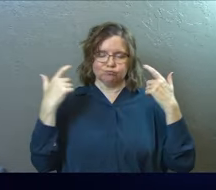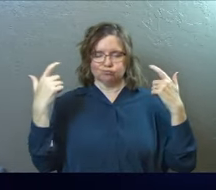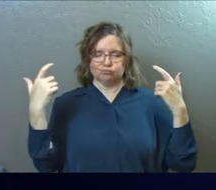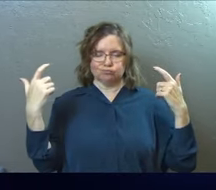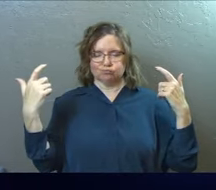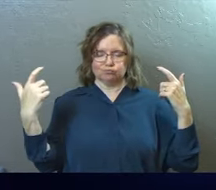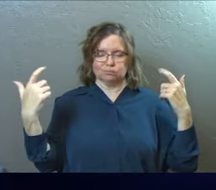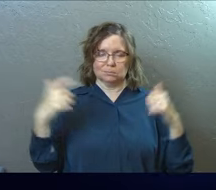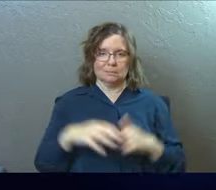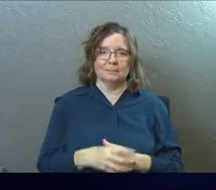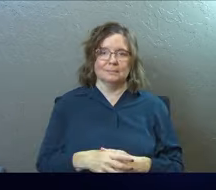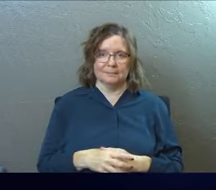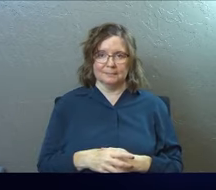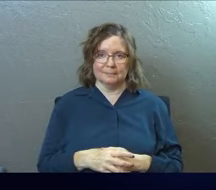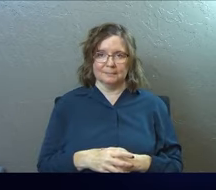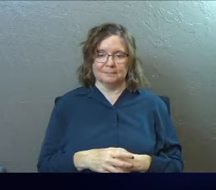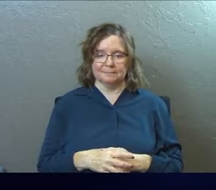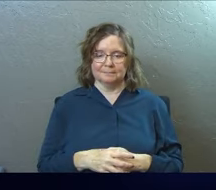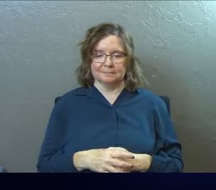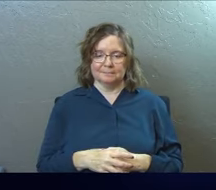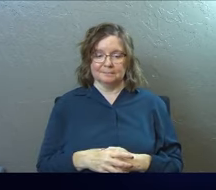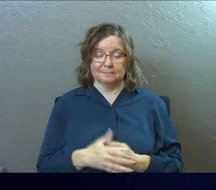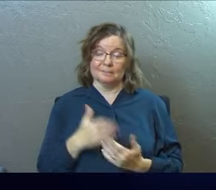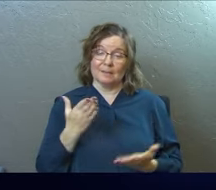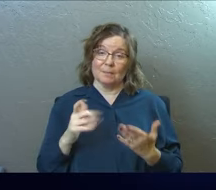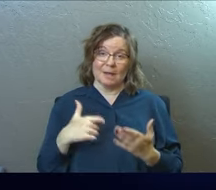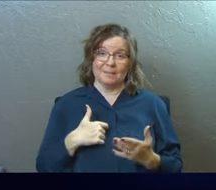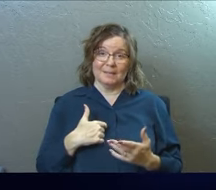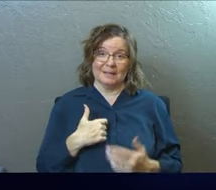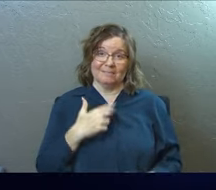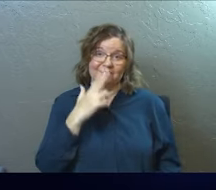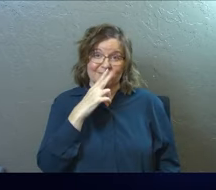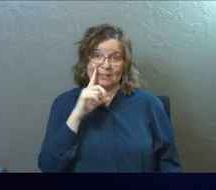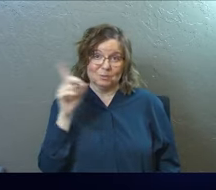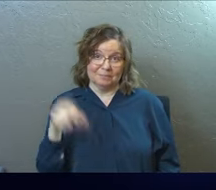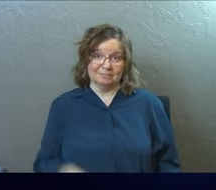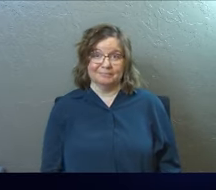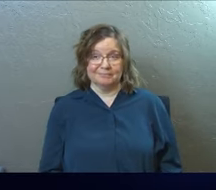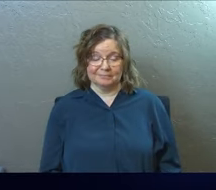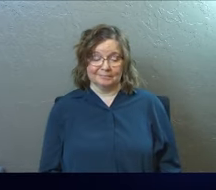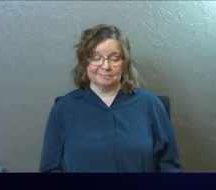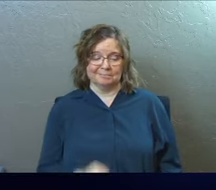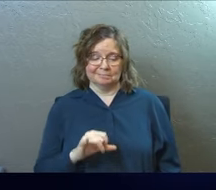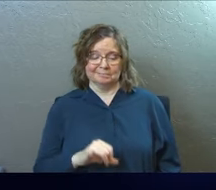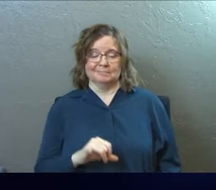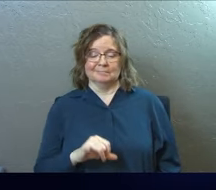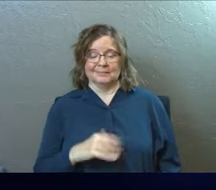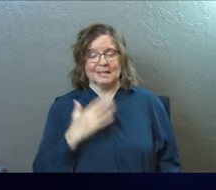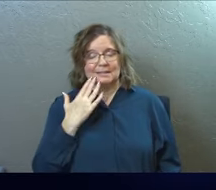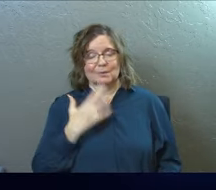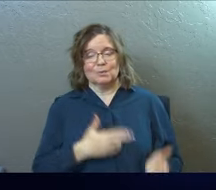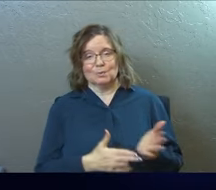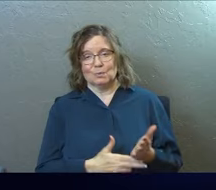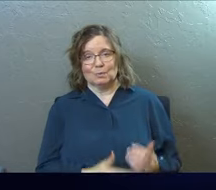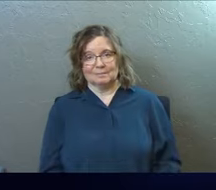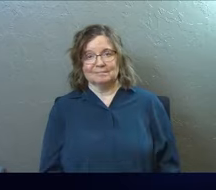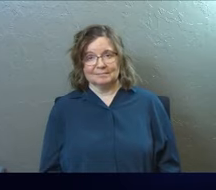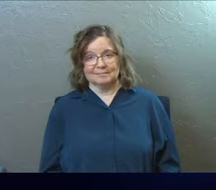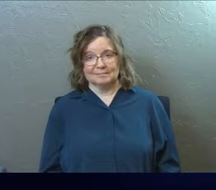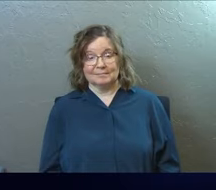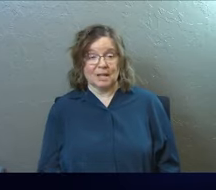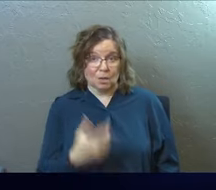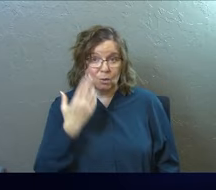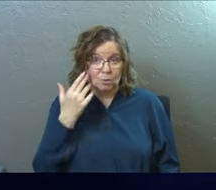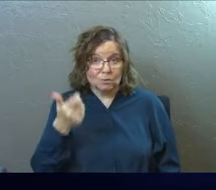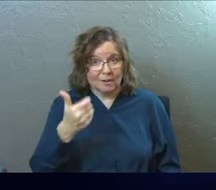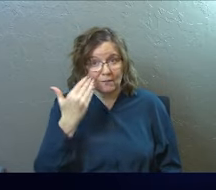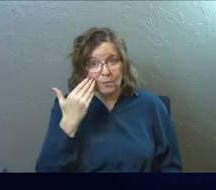it must be humorous because he knows the truth and